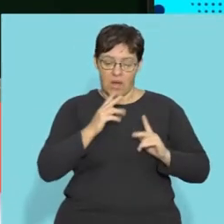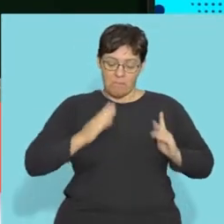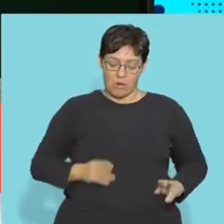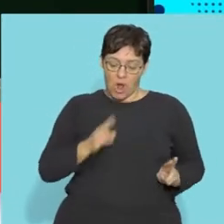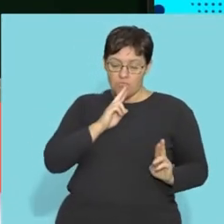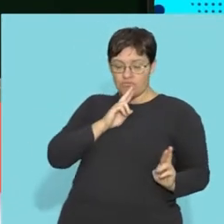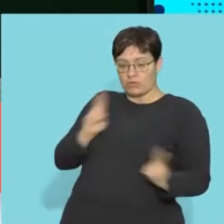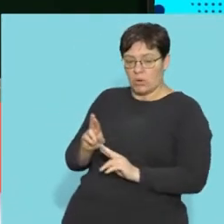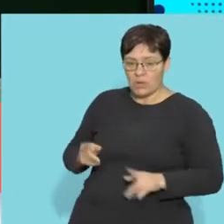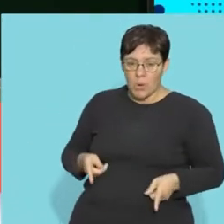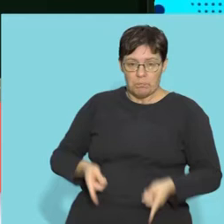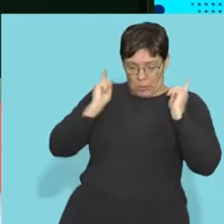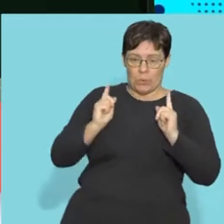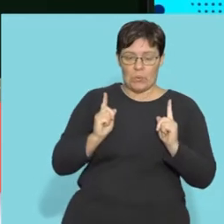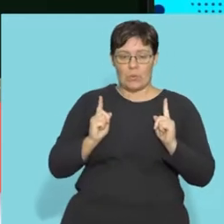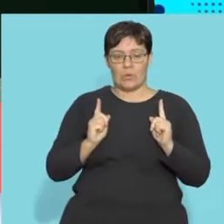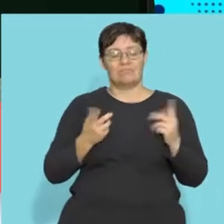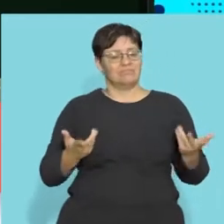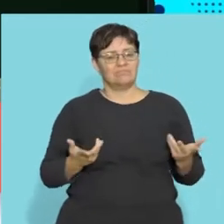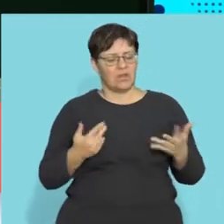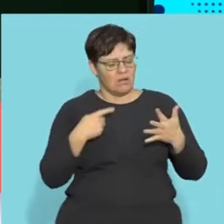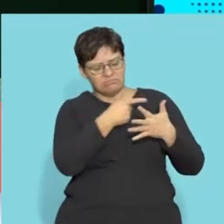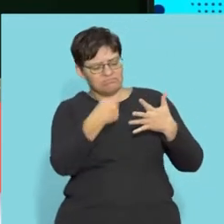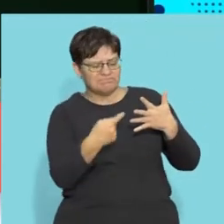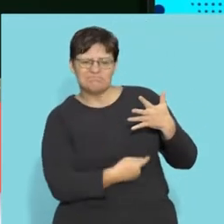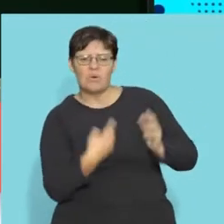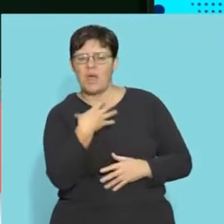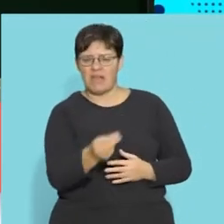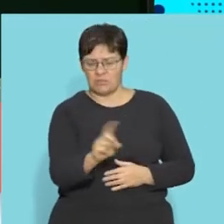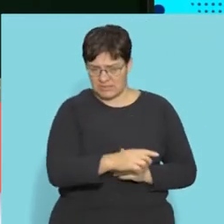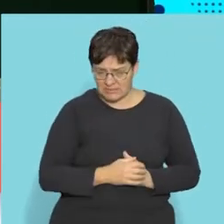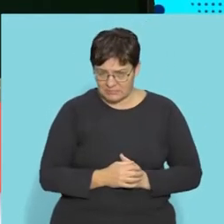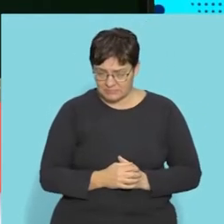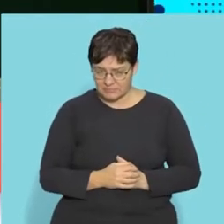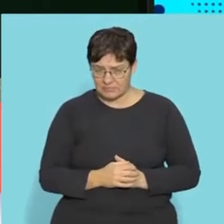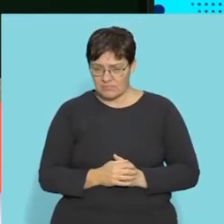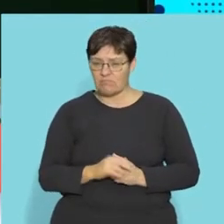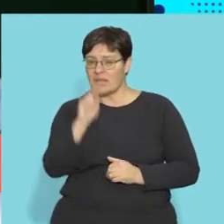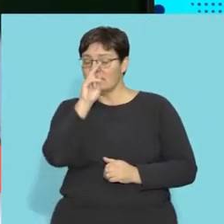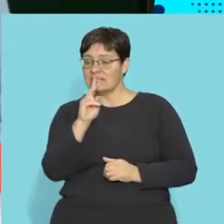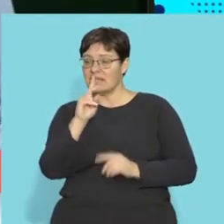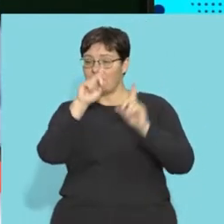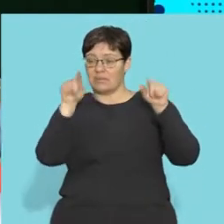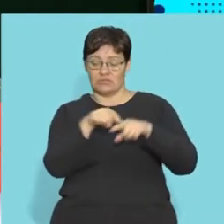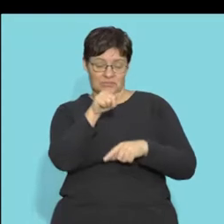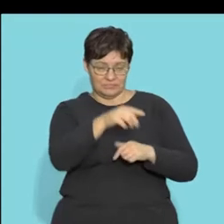response to a stimuli. So what type of stimuli do we get? Now, if you look at these pictures, the first one